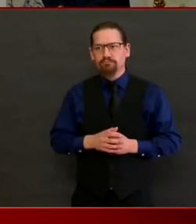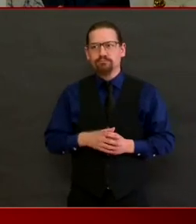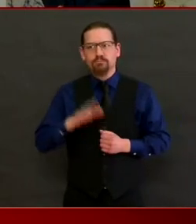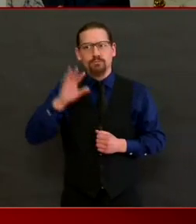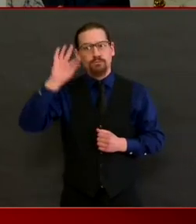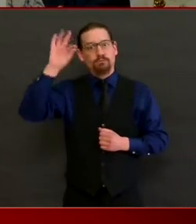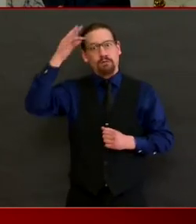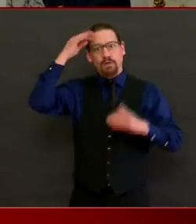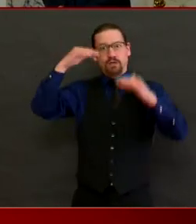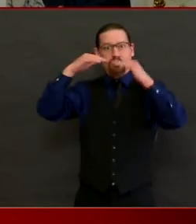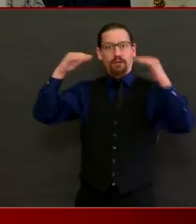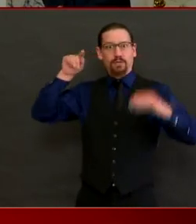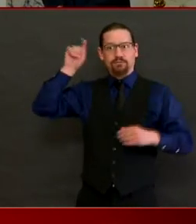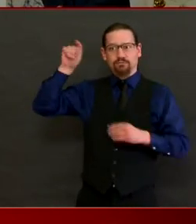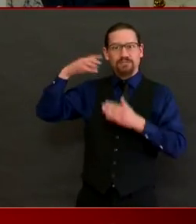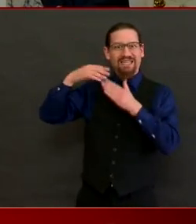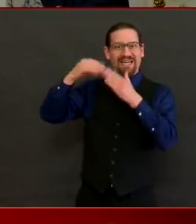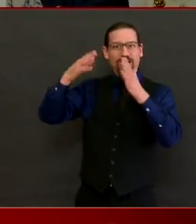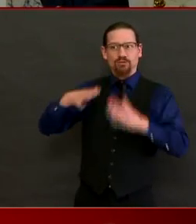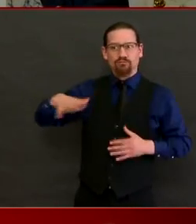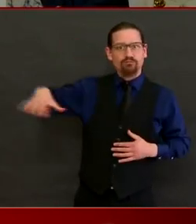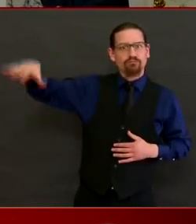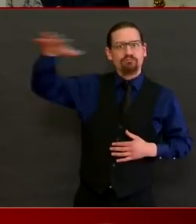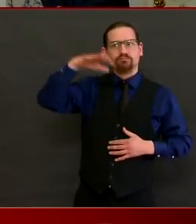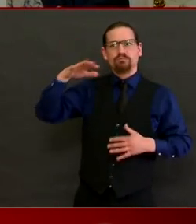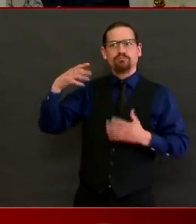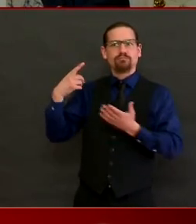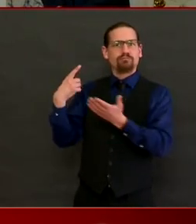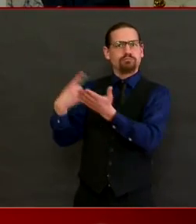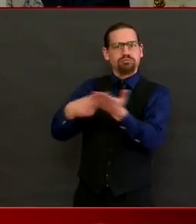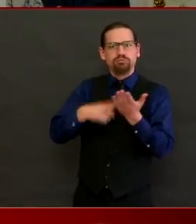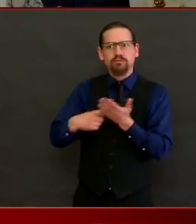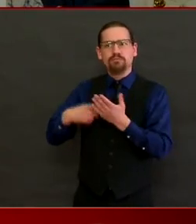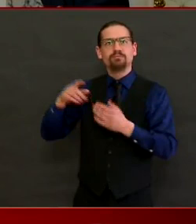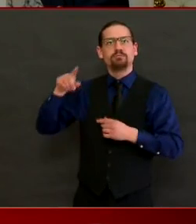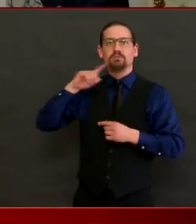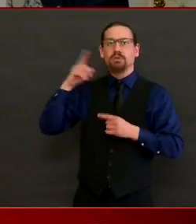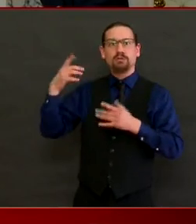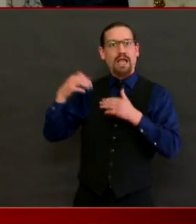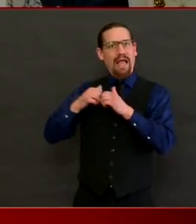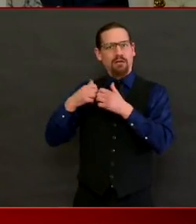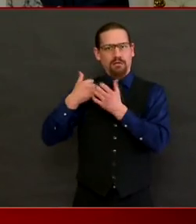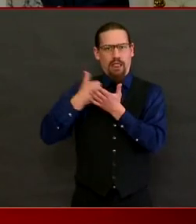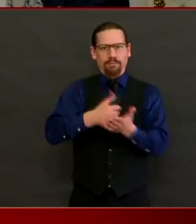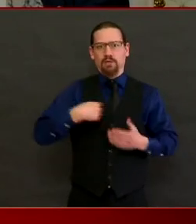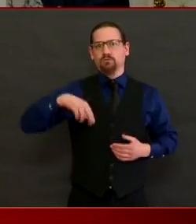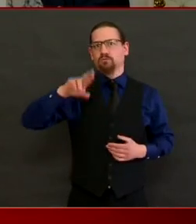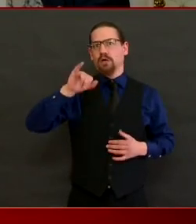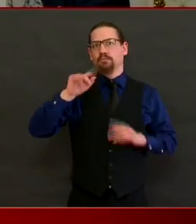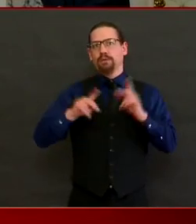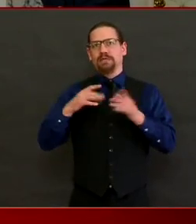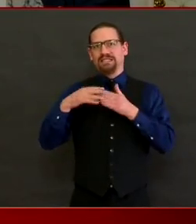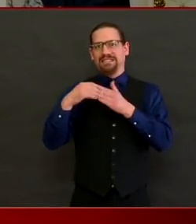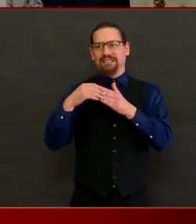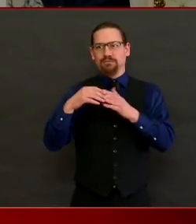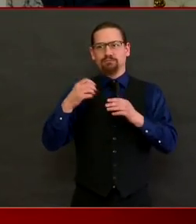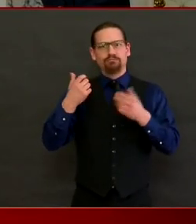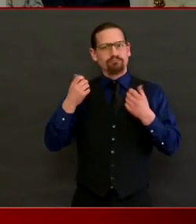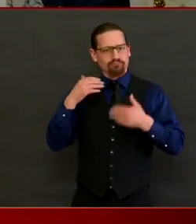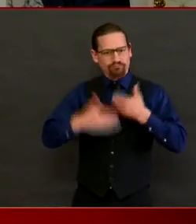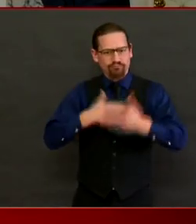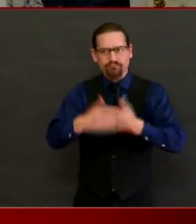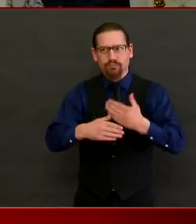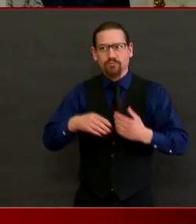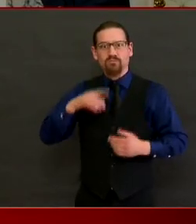to put Rhode Island where we need to be to best position ourselves. She was able to set up a